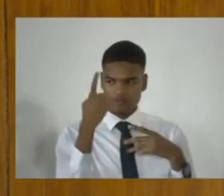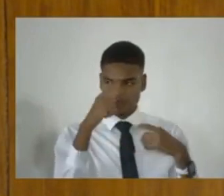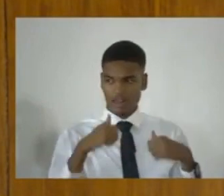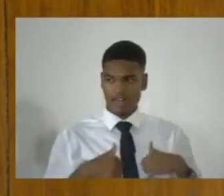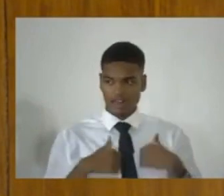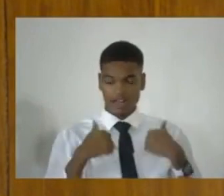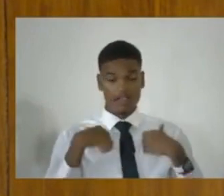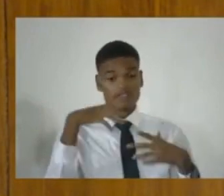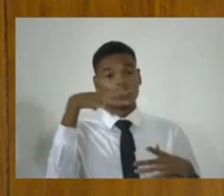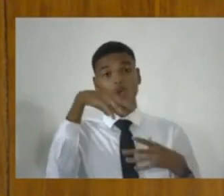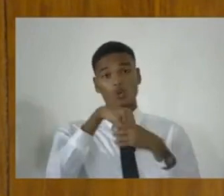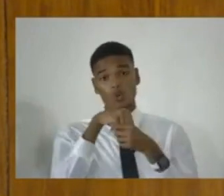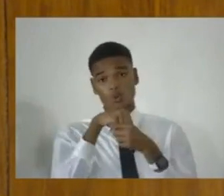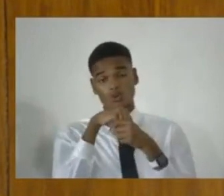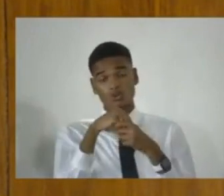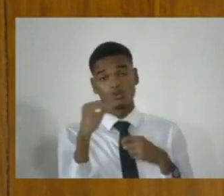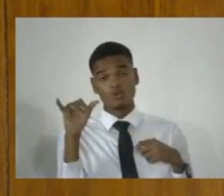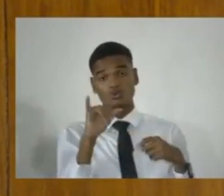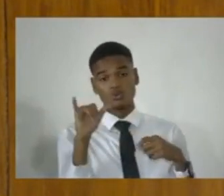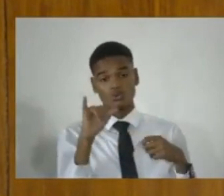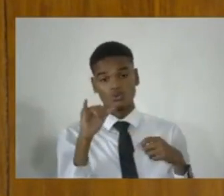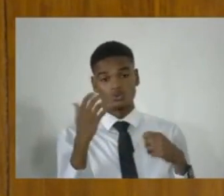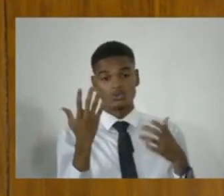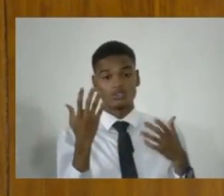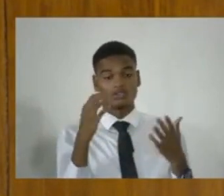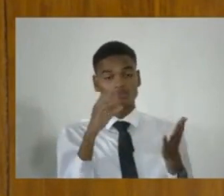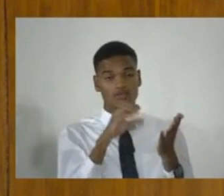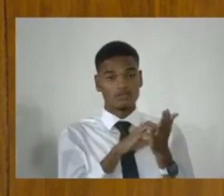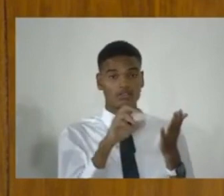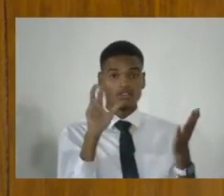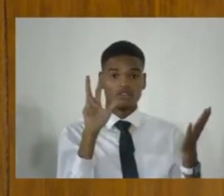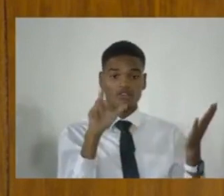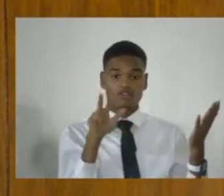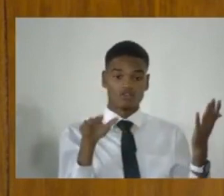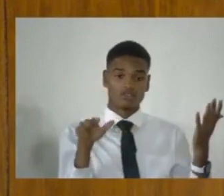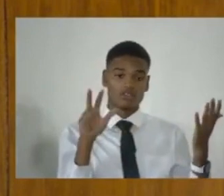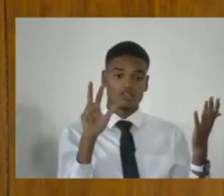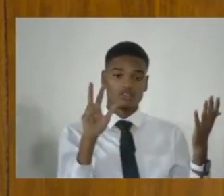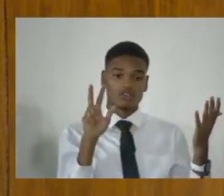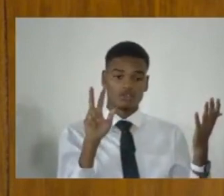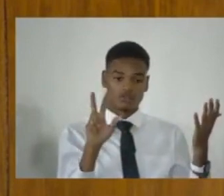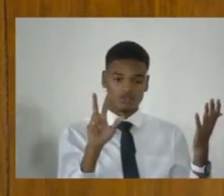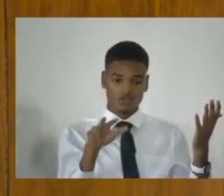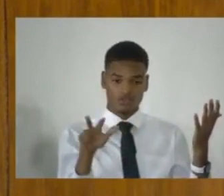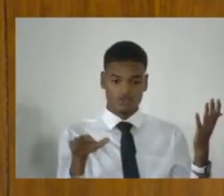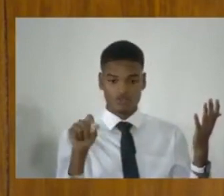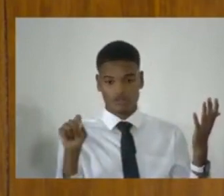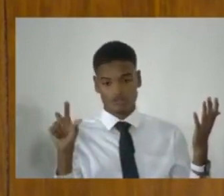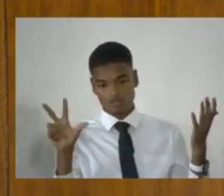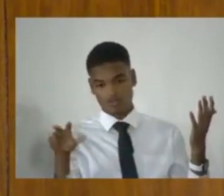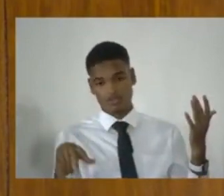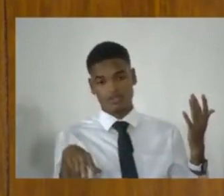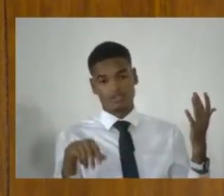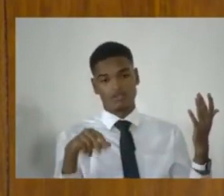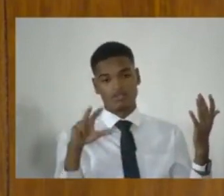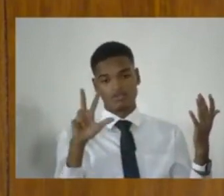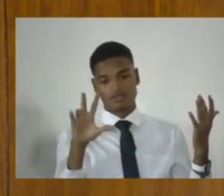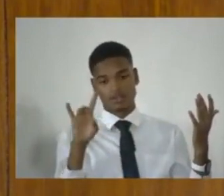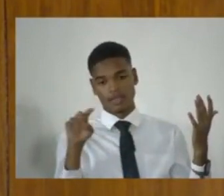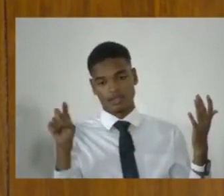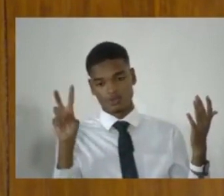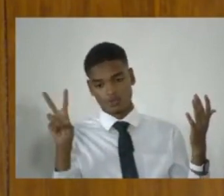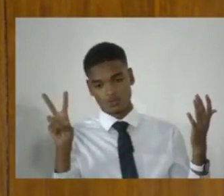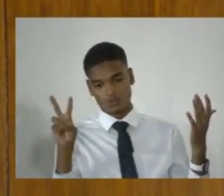section 33, 2, 33, 3, 38, 2,